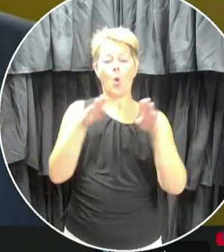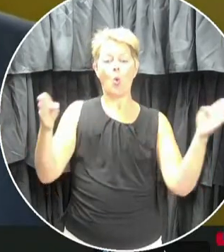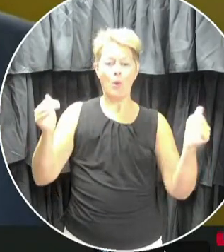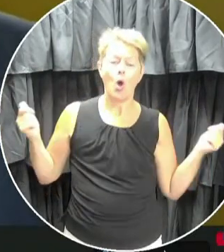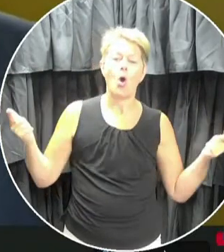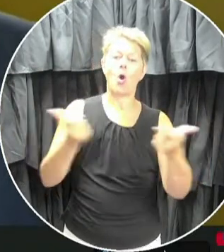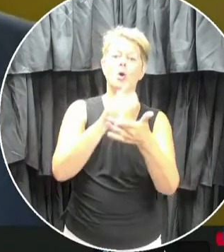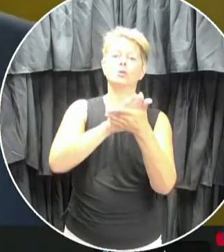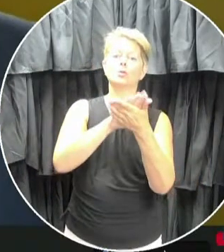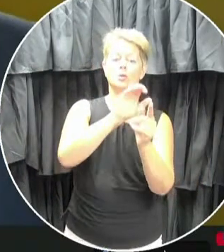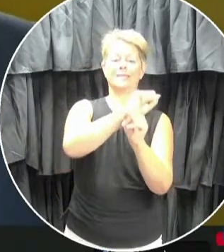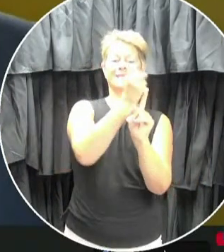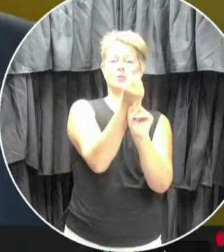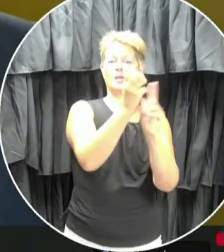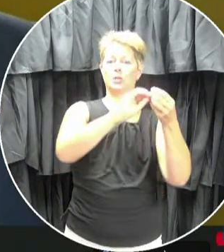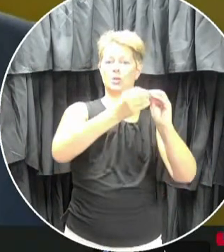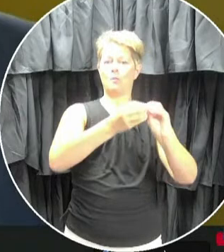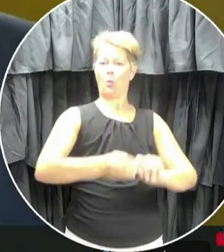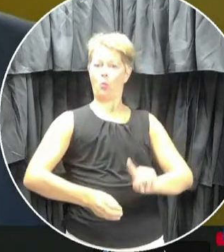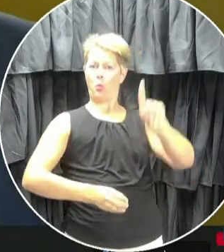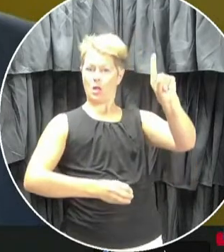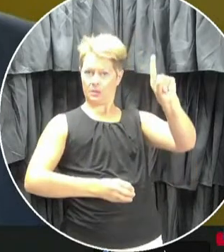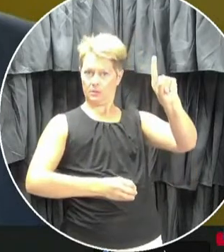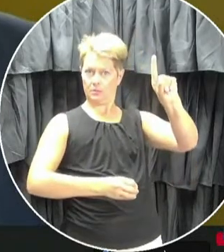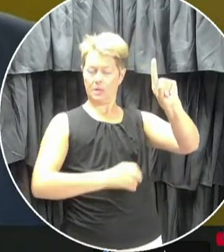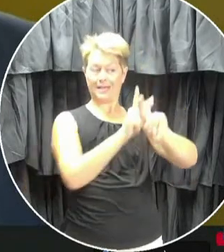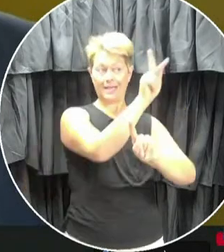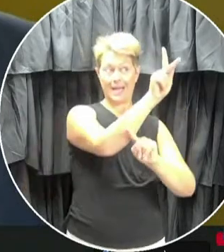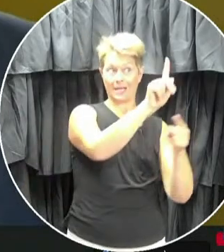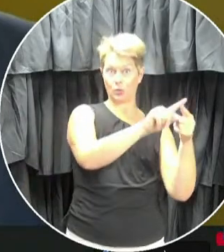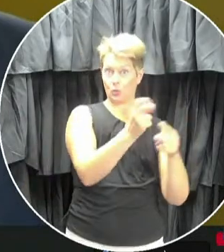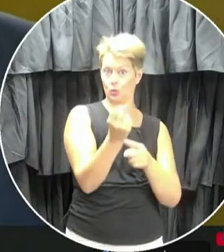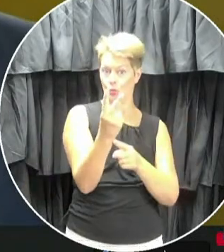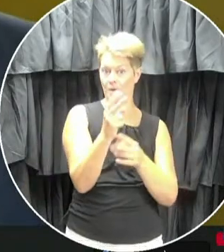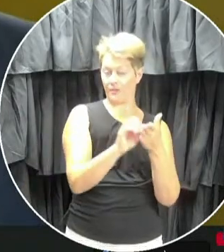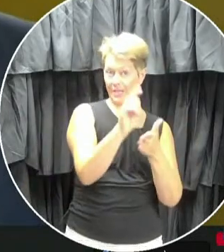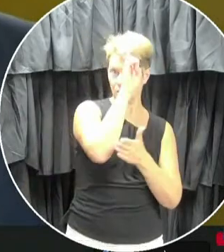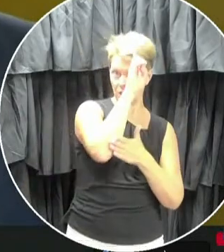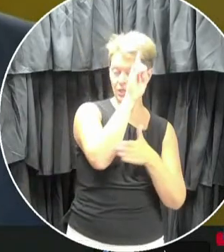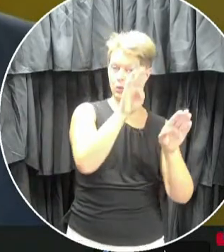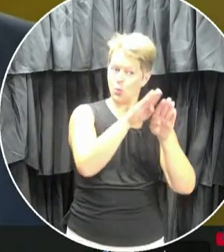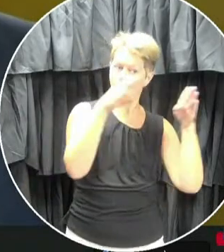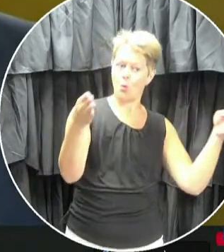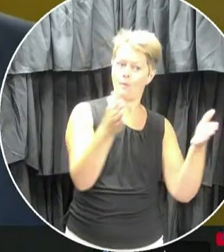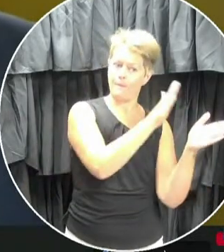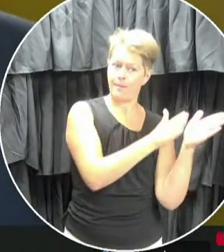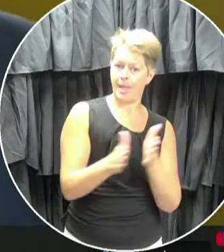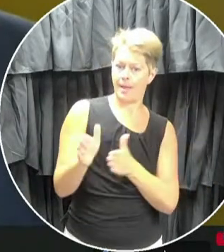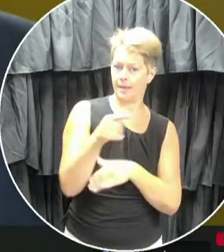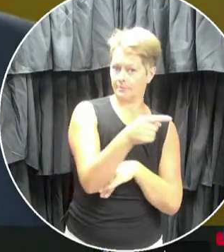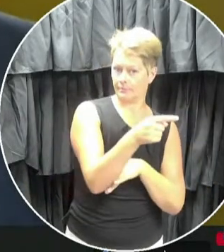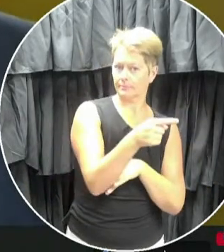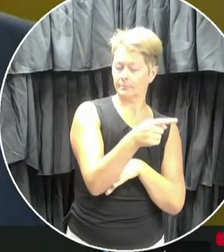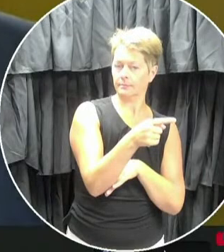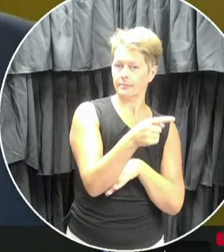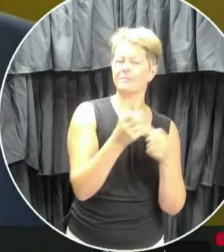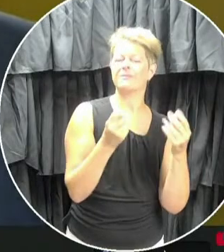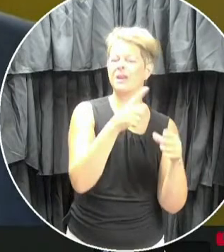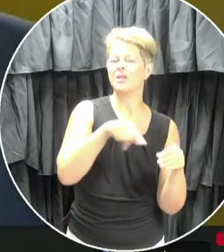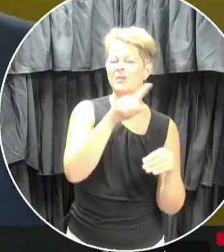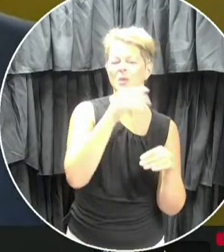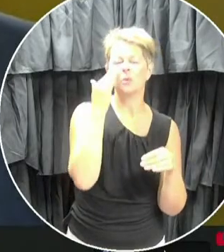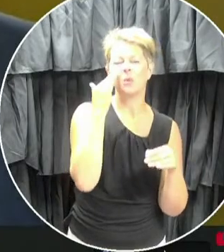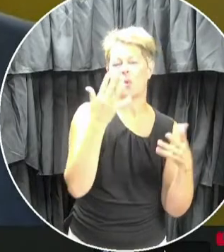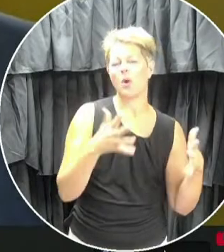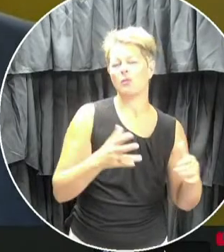scenario one, as described in the provincial government's K-12 education re-entry plan, which I'm sure many of you are familiar with